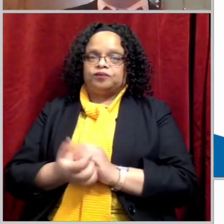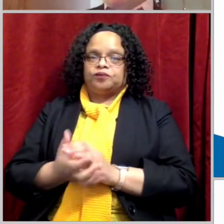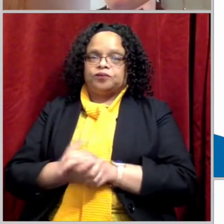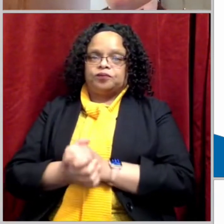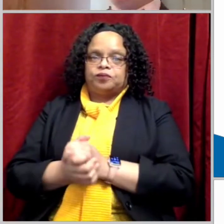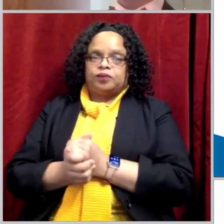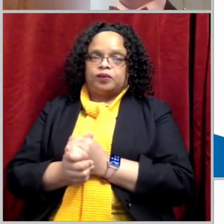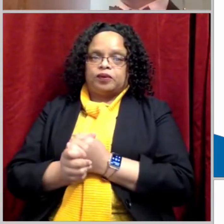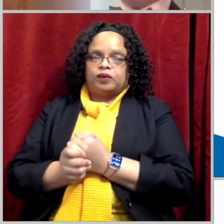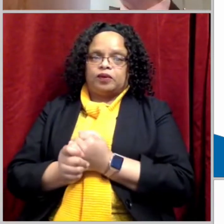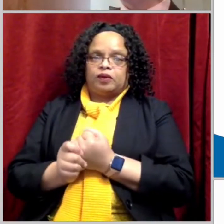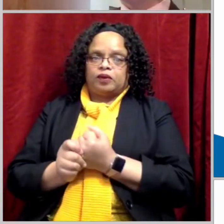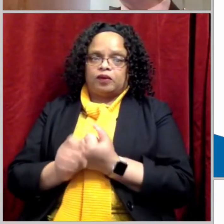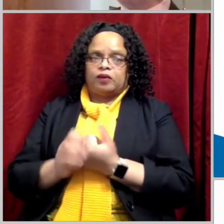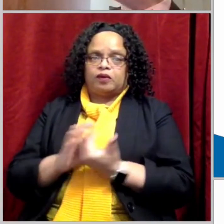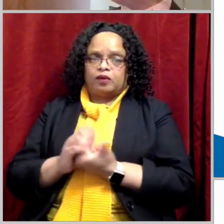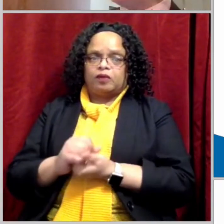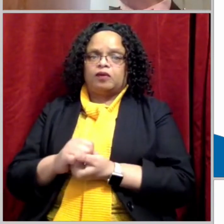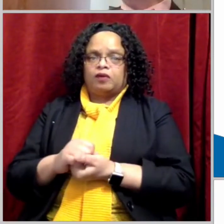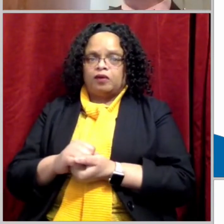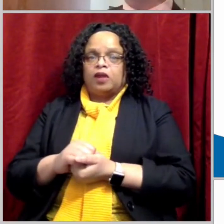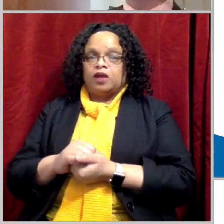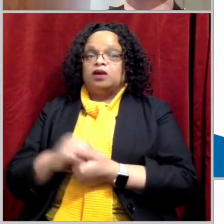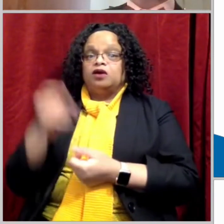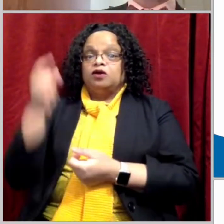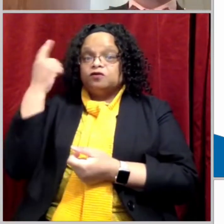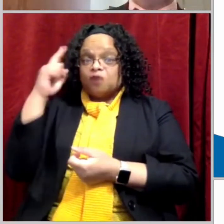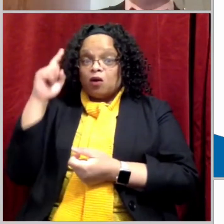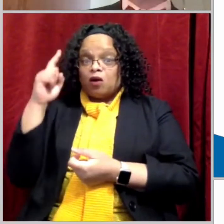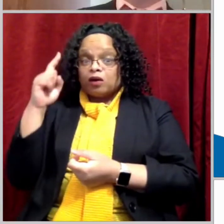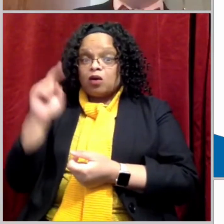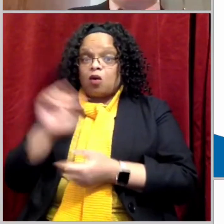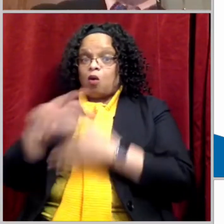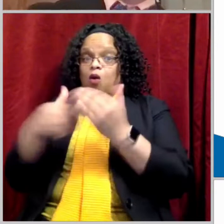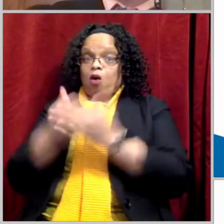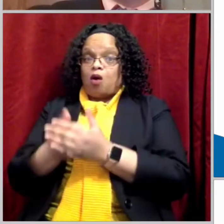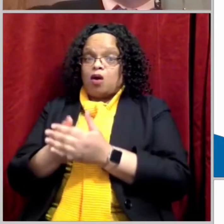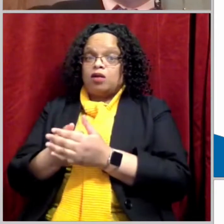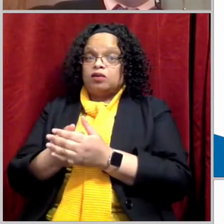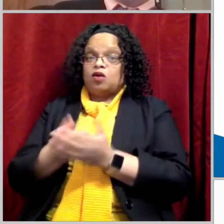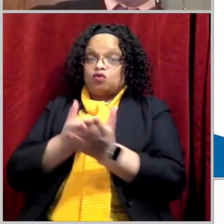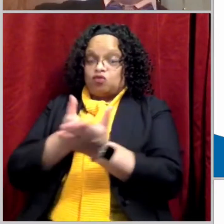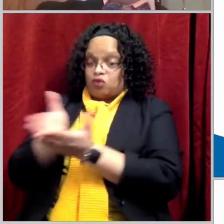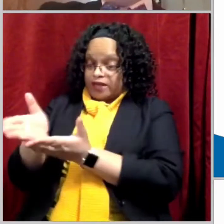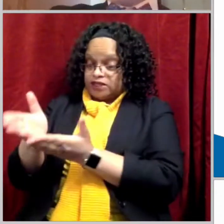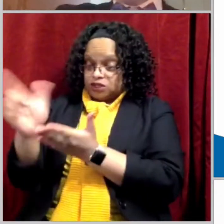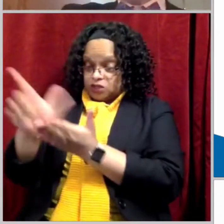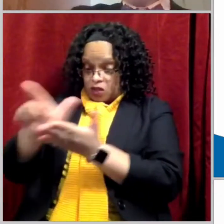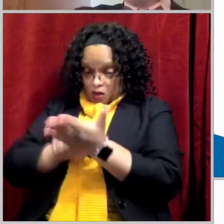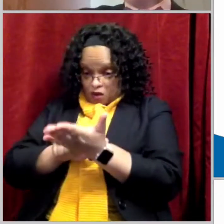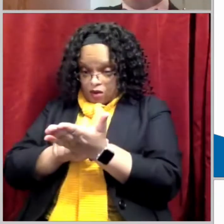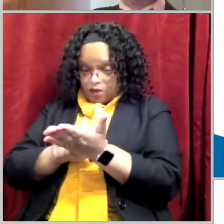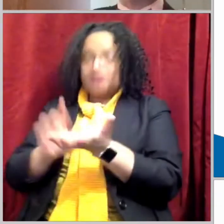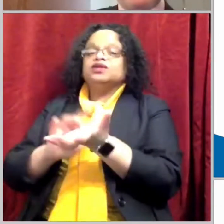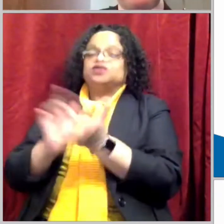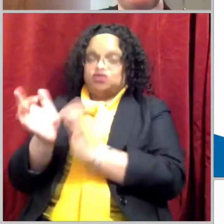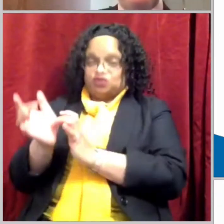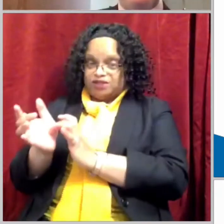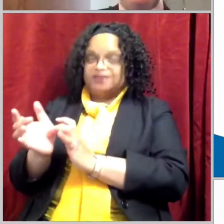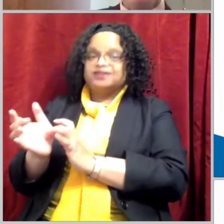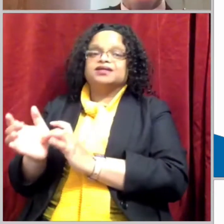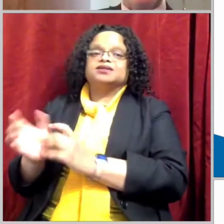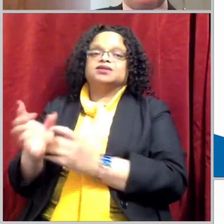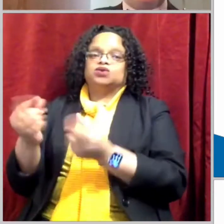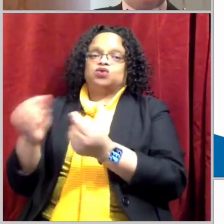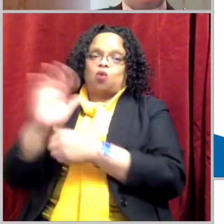all righteousness, which basically means we need to do the right thing. Even though what you might say is right,